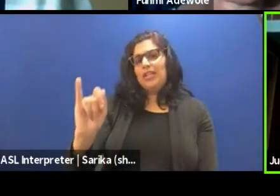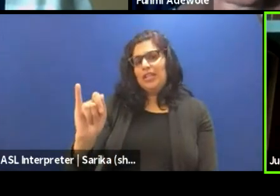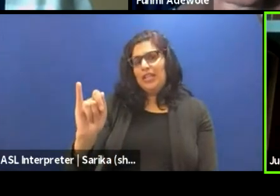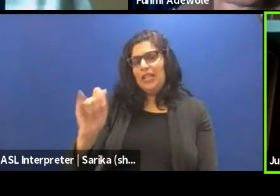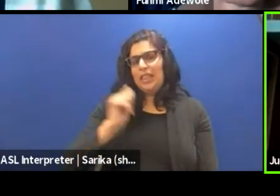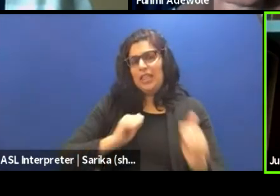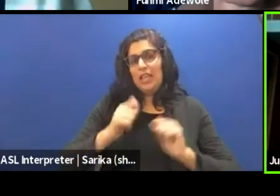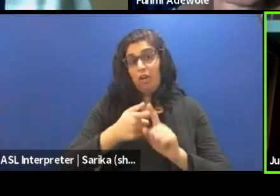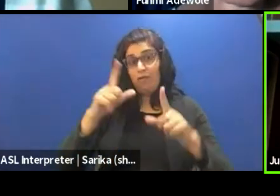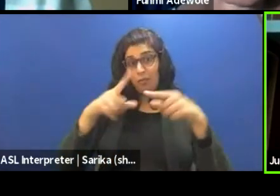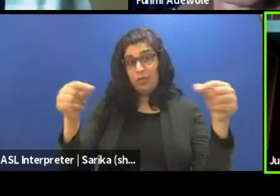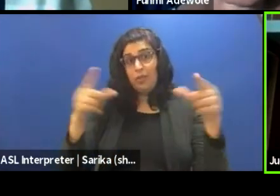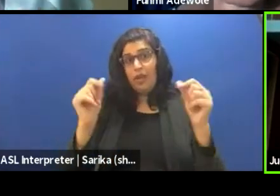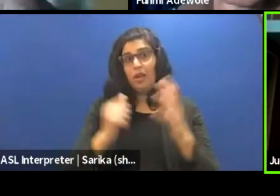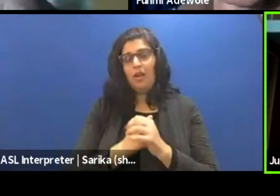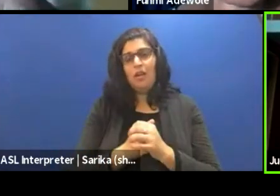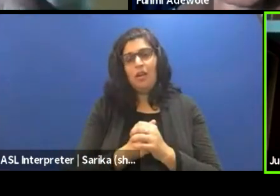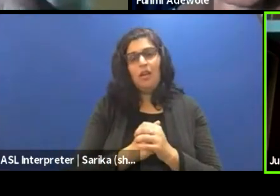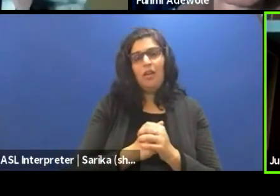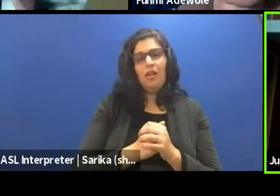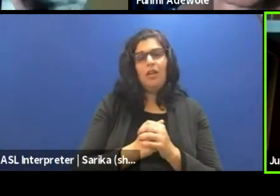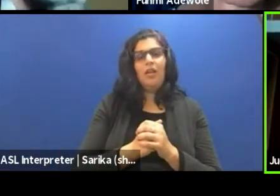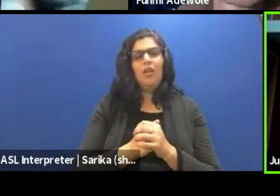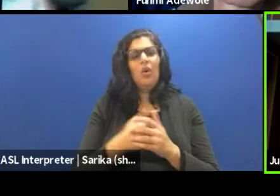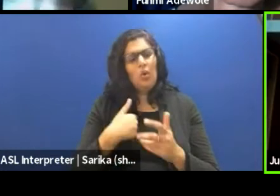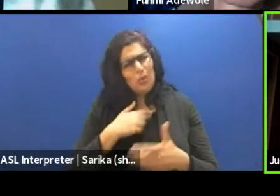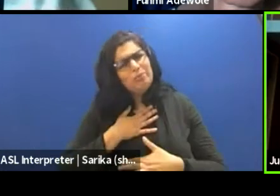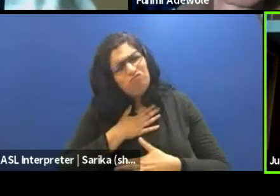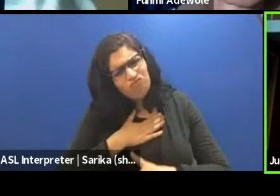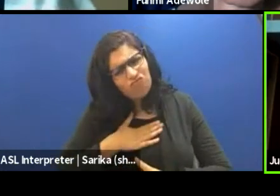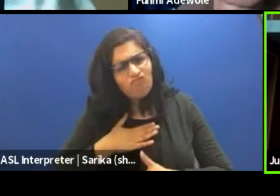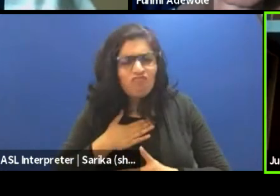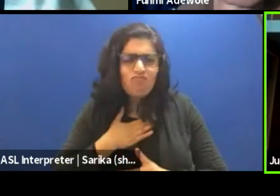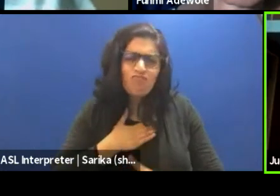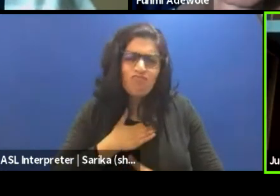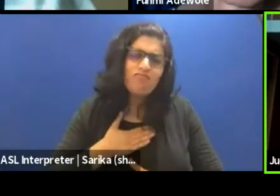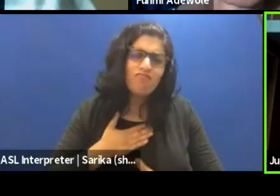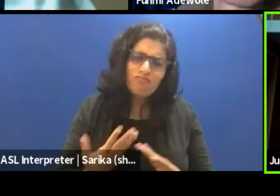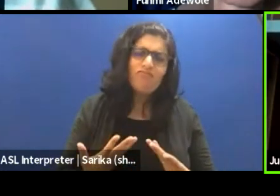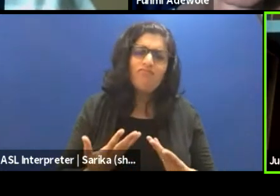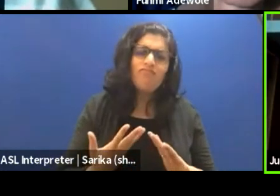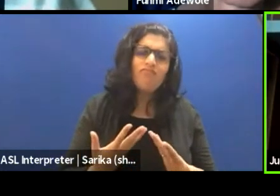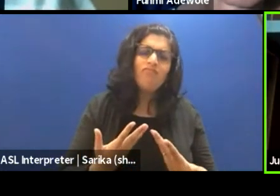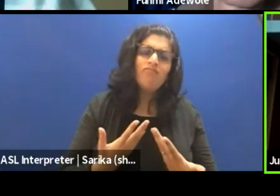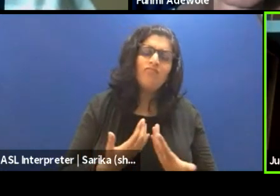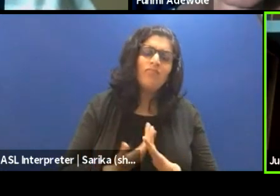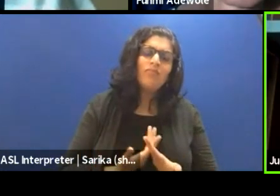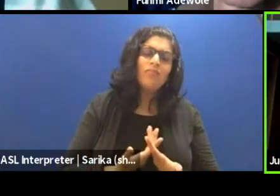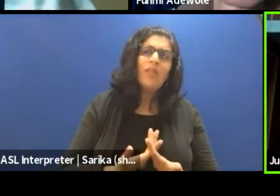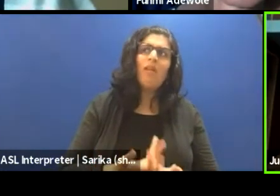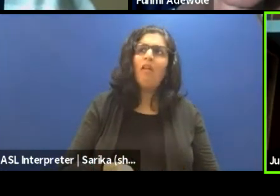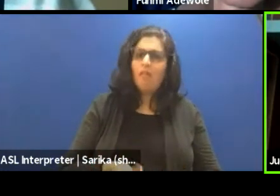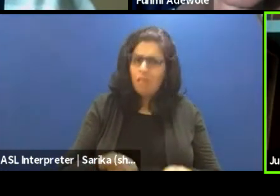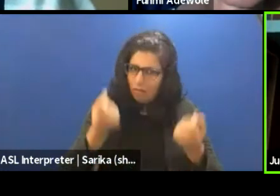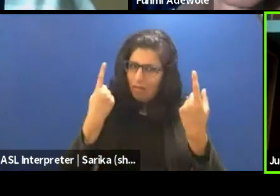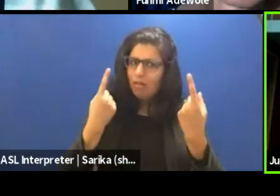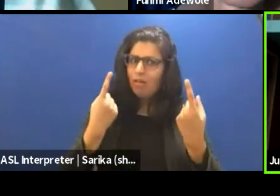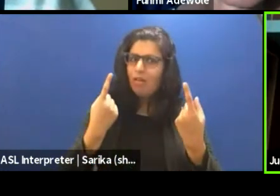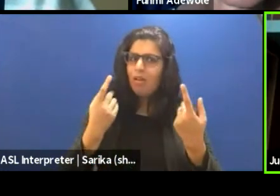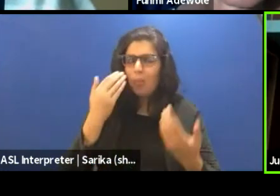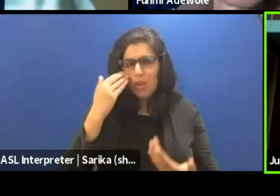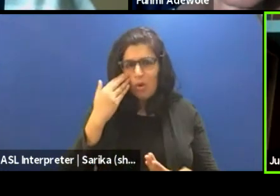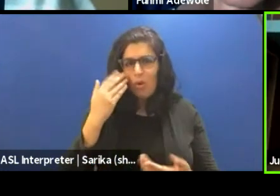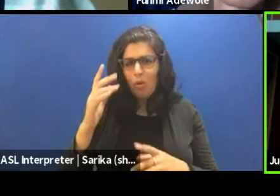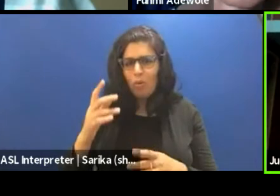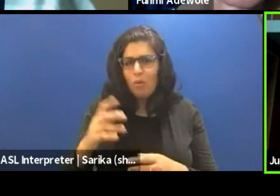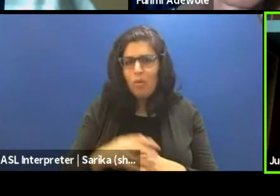and all that stuff. We appreciate it. We come in contact with it and we say, this is an external culture.